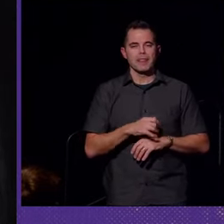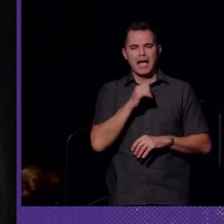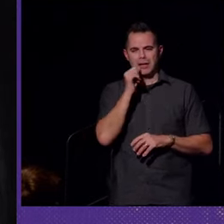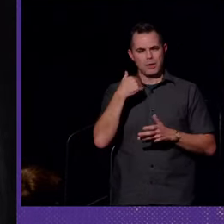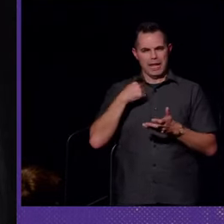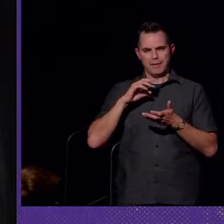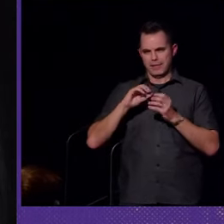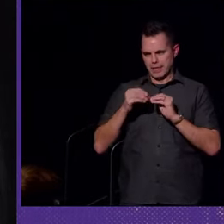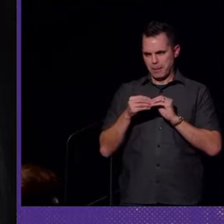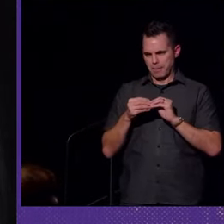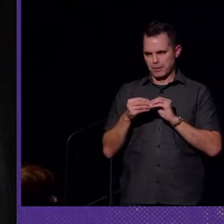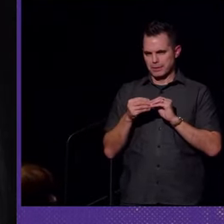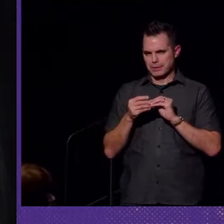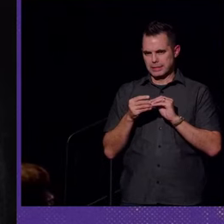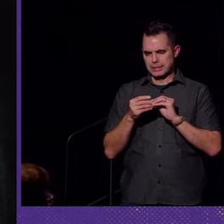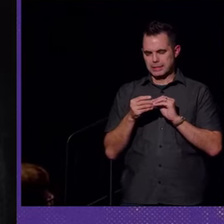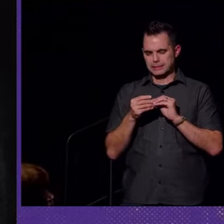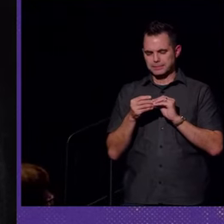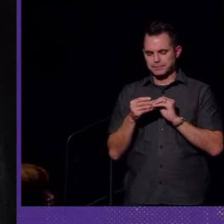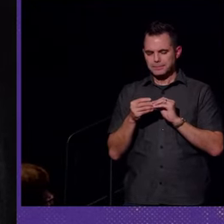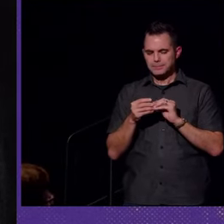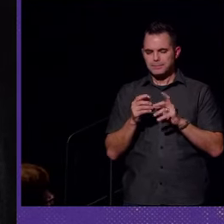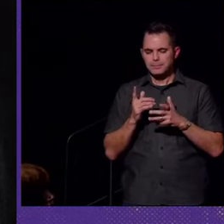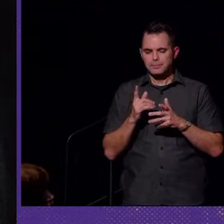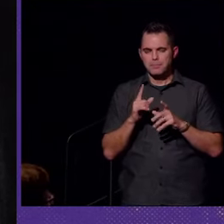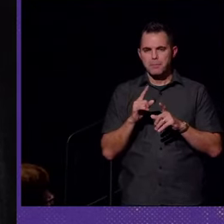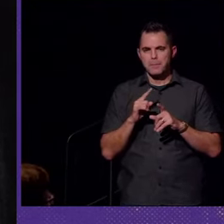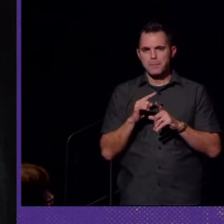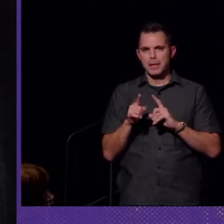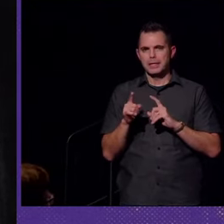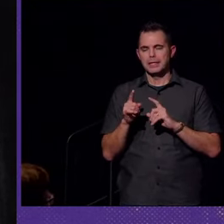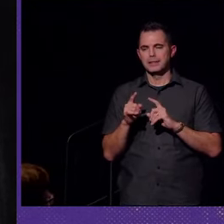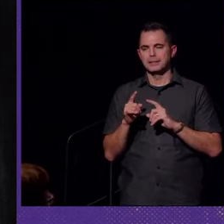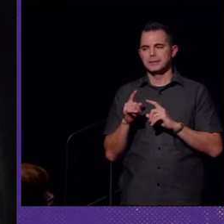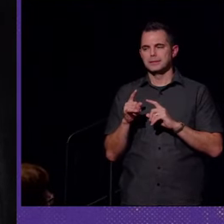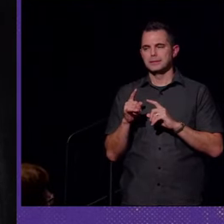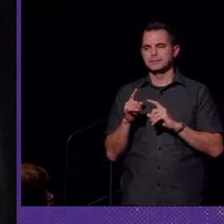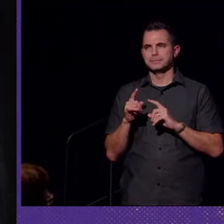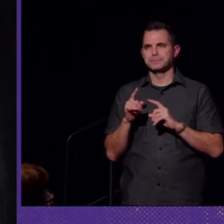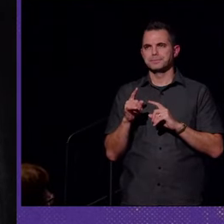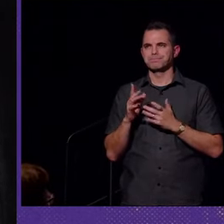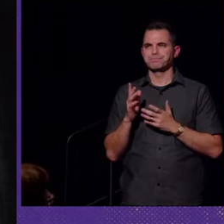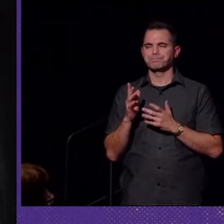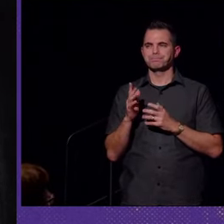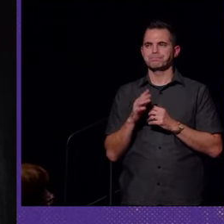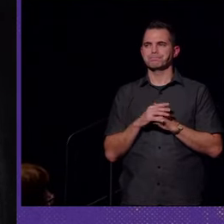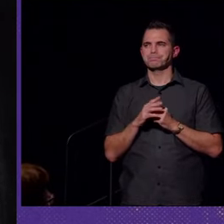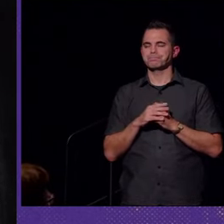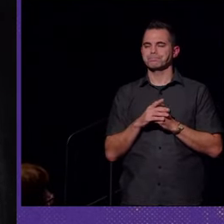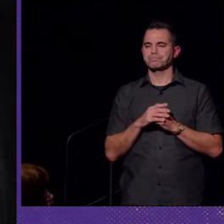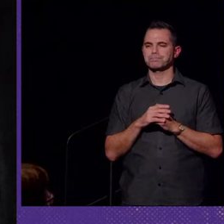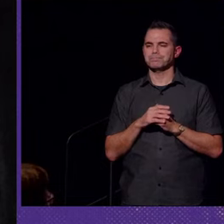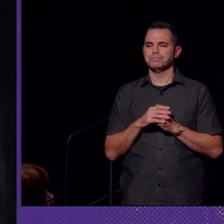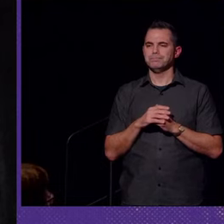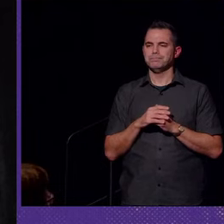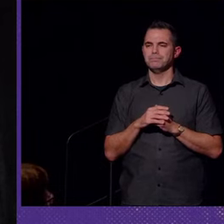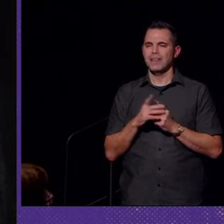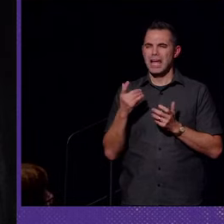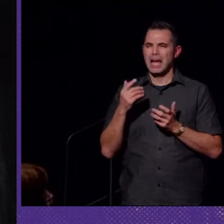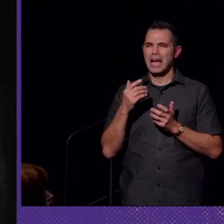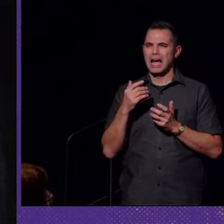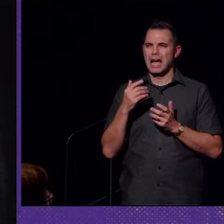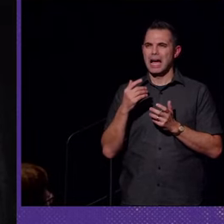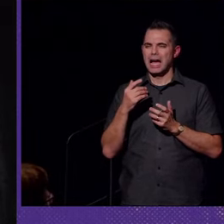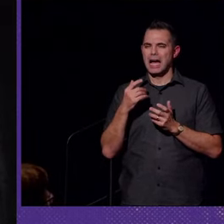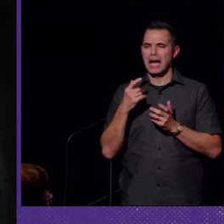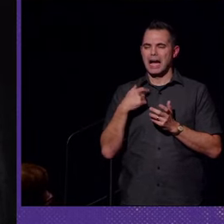numbers, um, but there is, I, I have